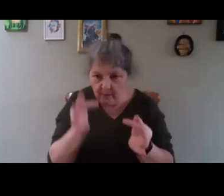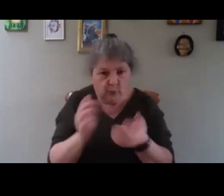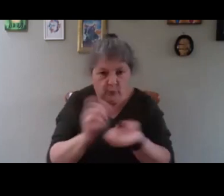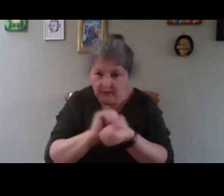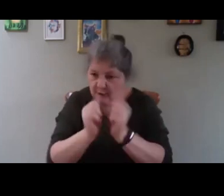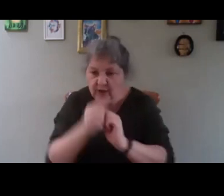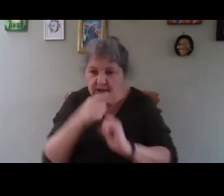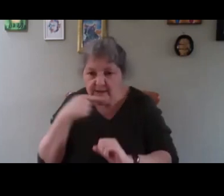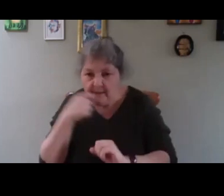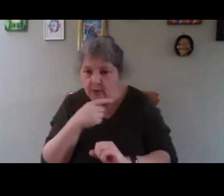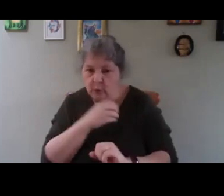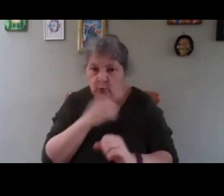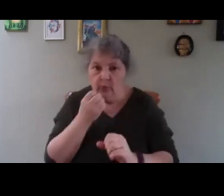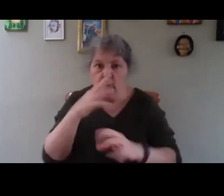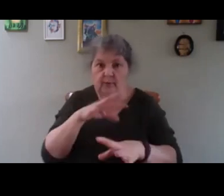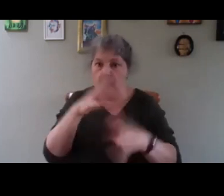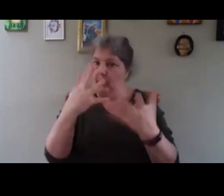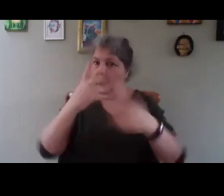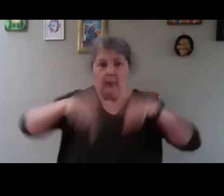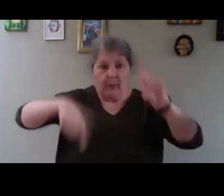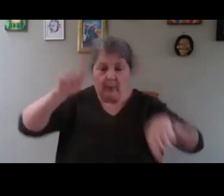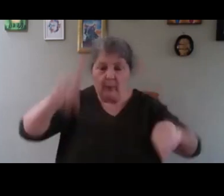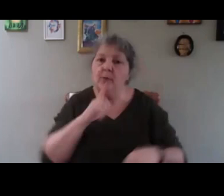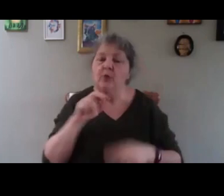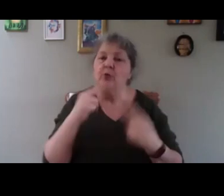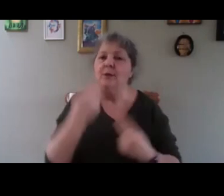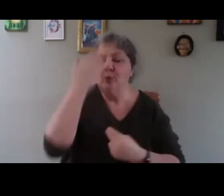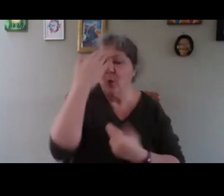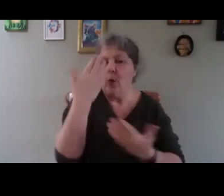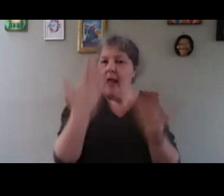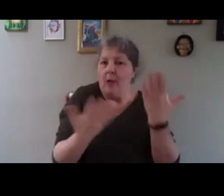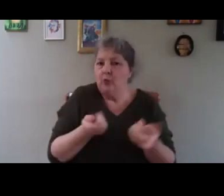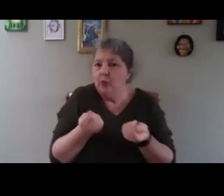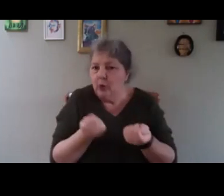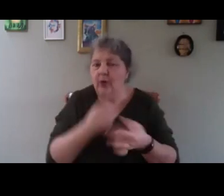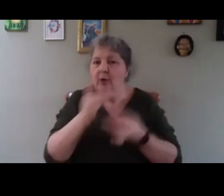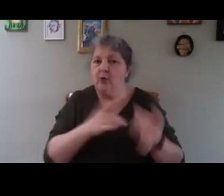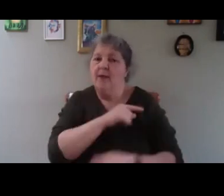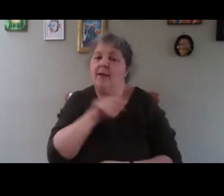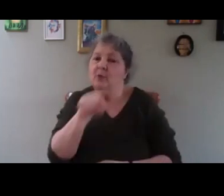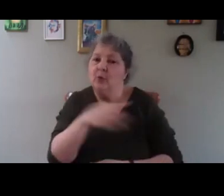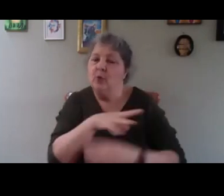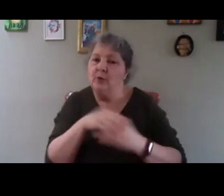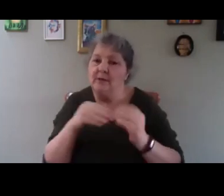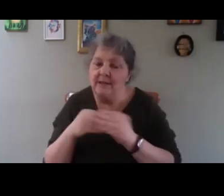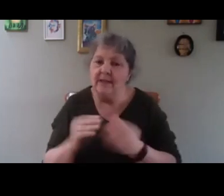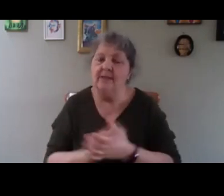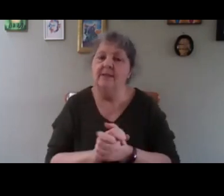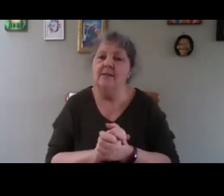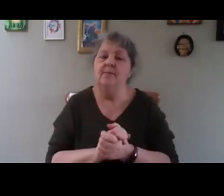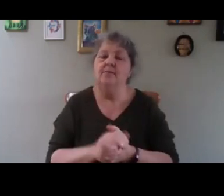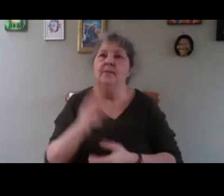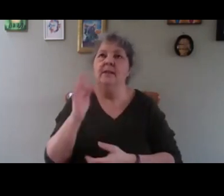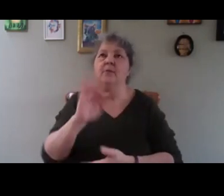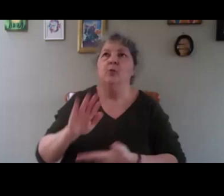But you need to know the recipes and the magic of alchemy. If not, you produce something,